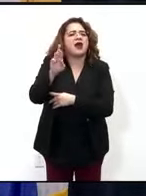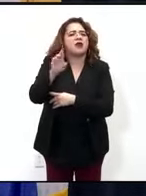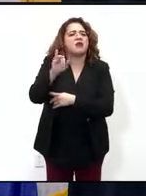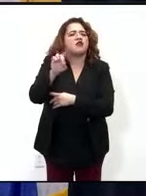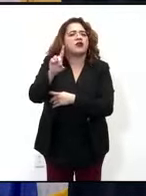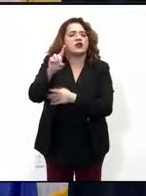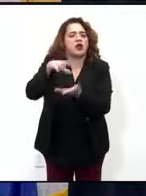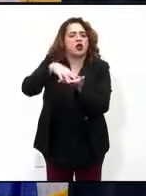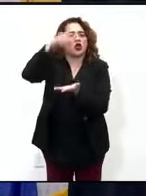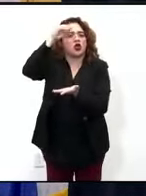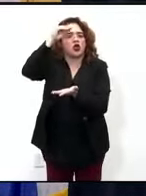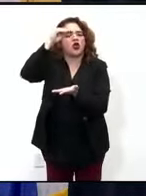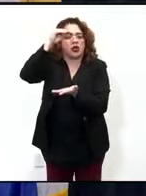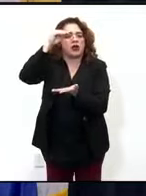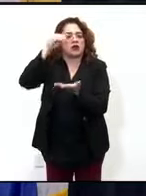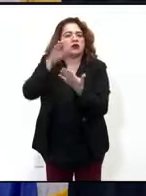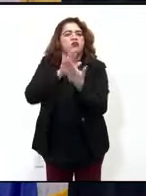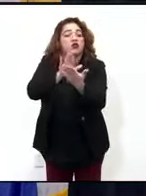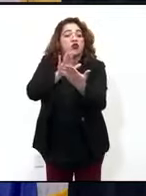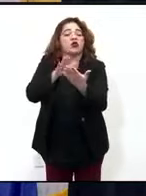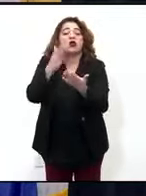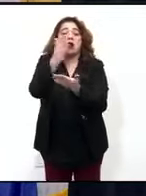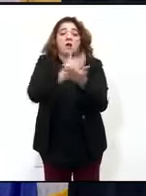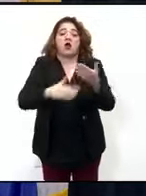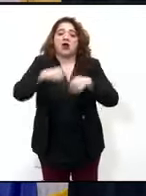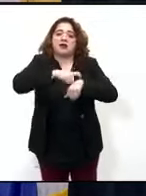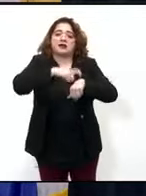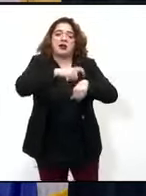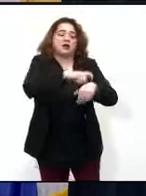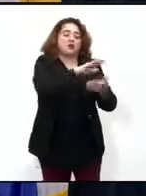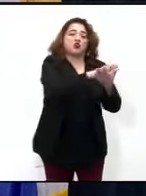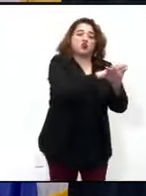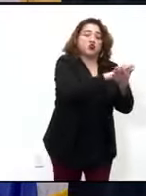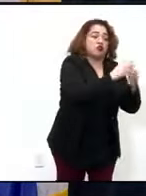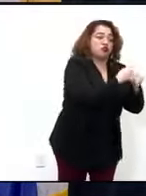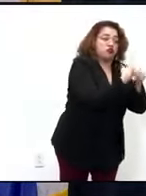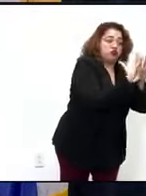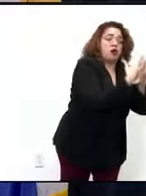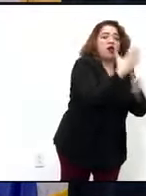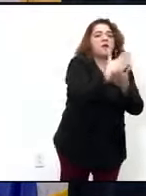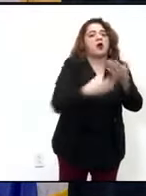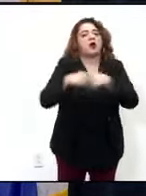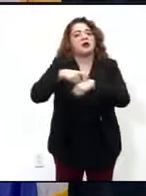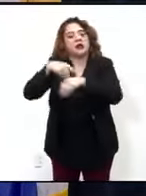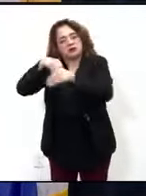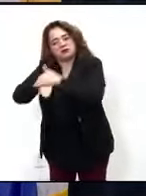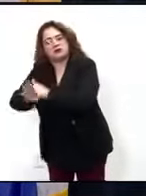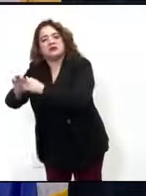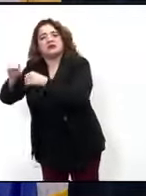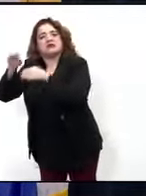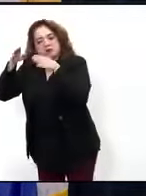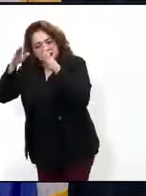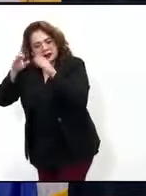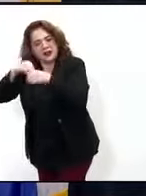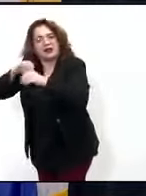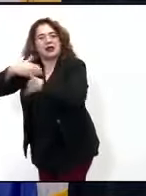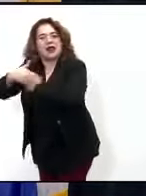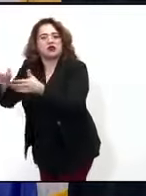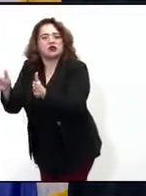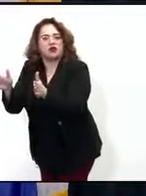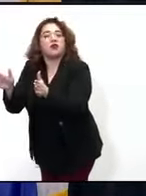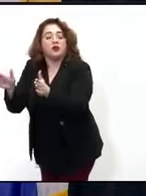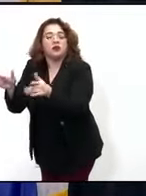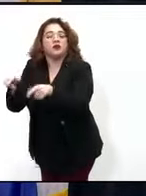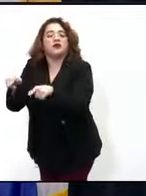means that students spend part of their time at school and part of their time continuing their learning at home. When they are on campus we have several different